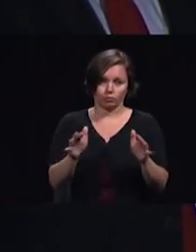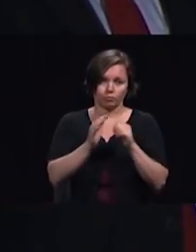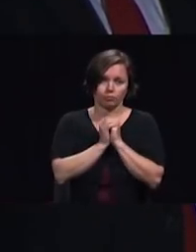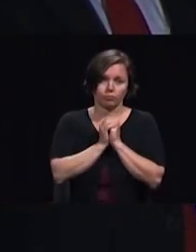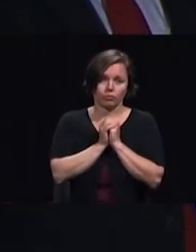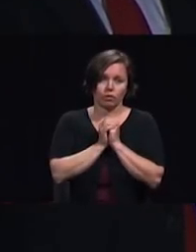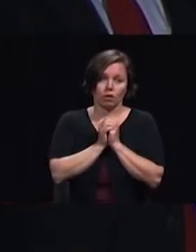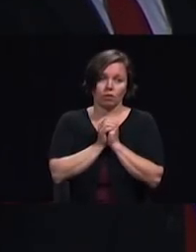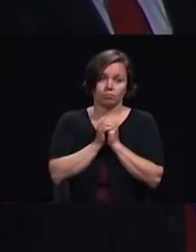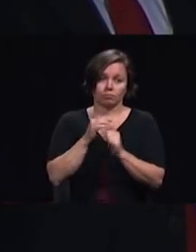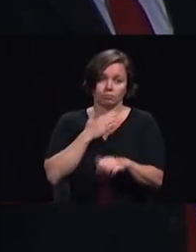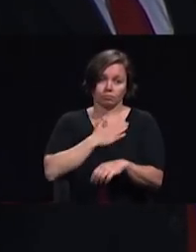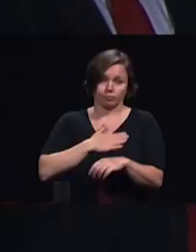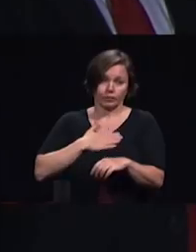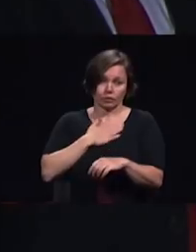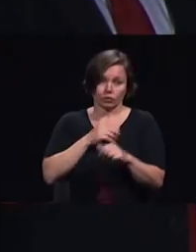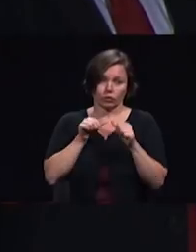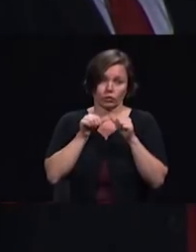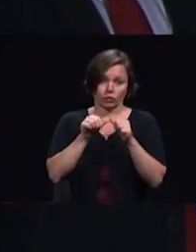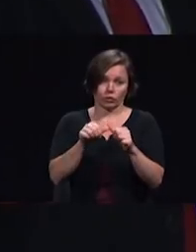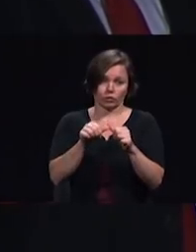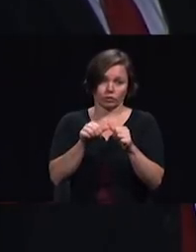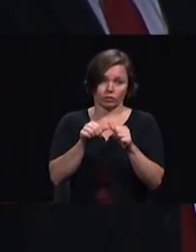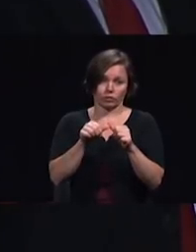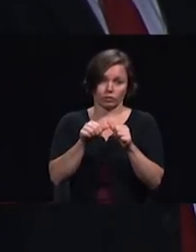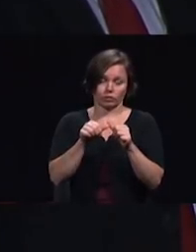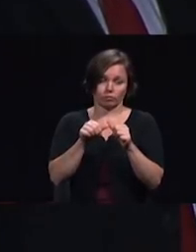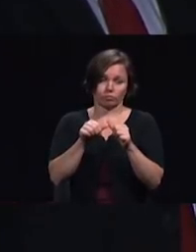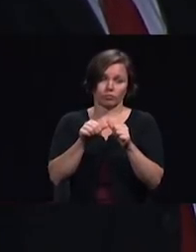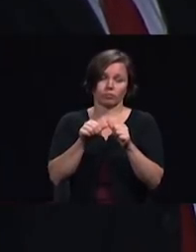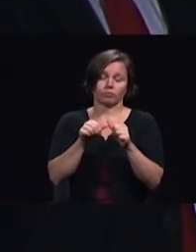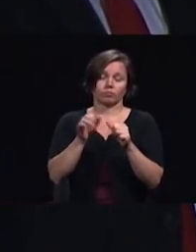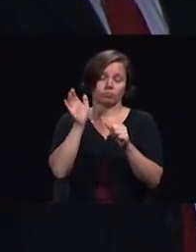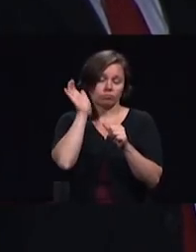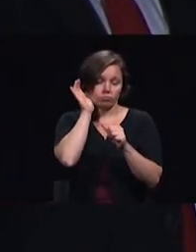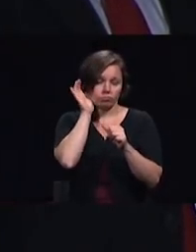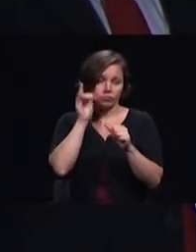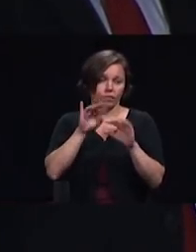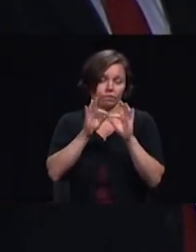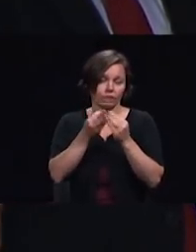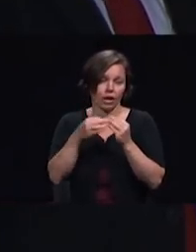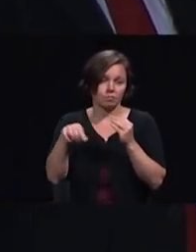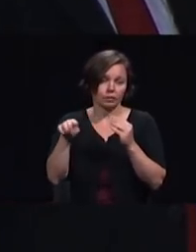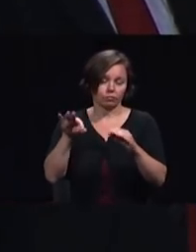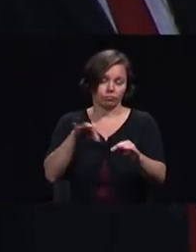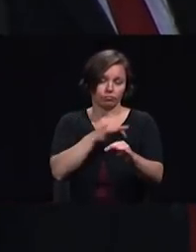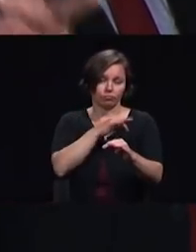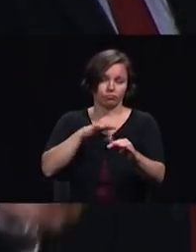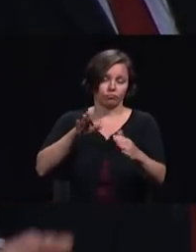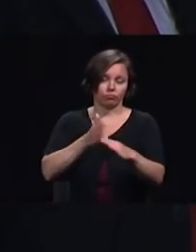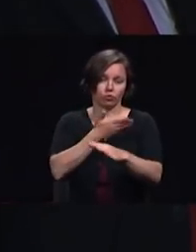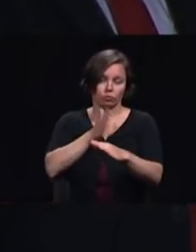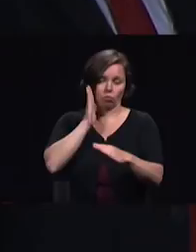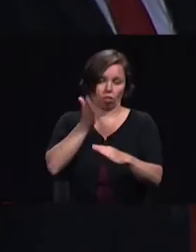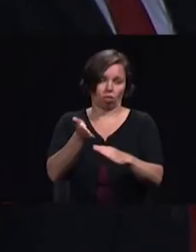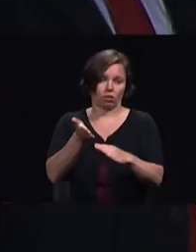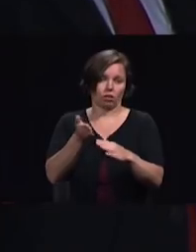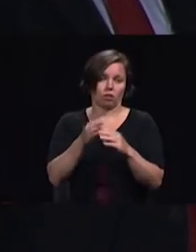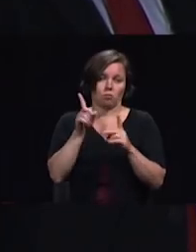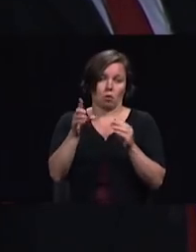as we listen to the Colburns play we have this hope through one time